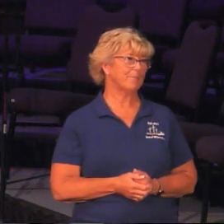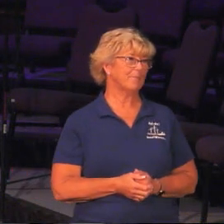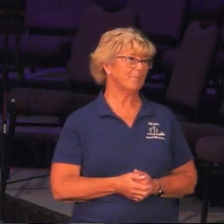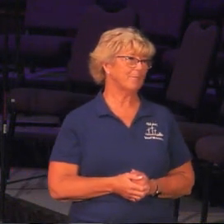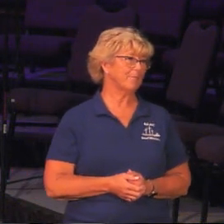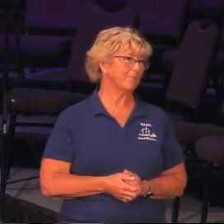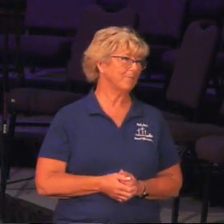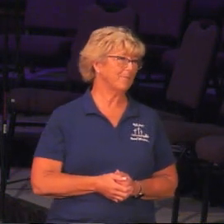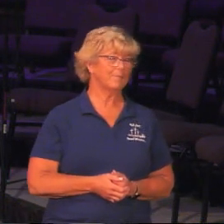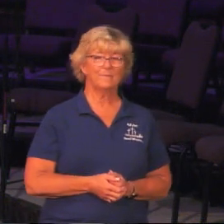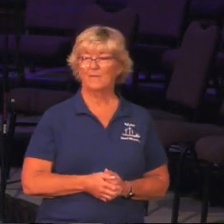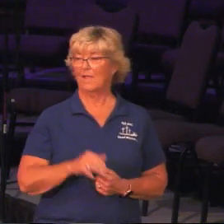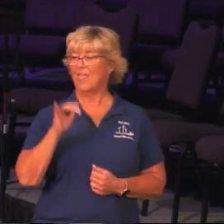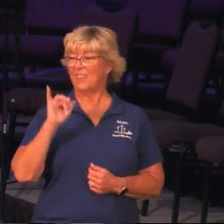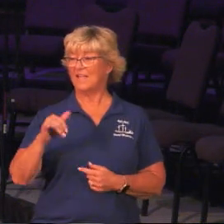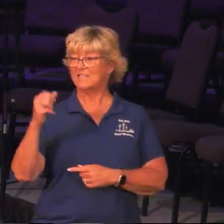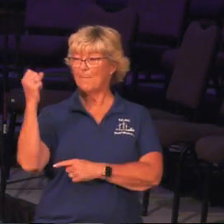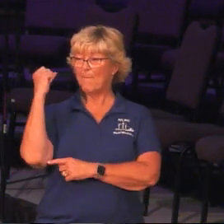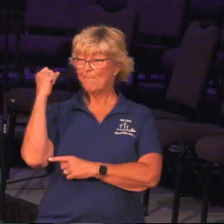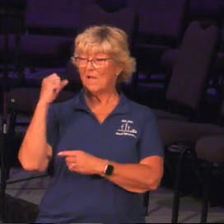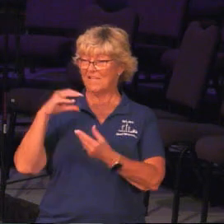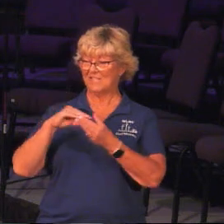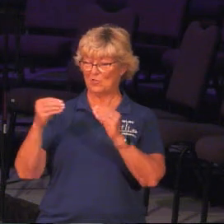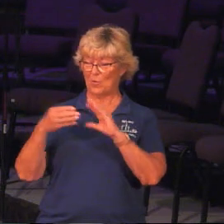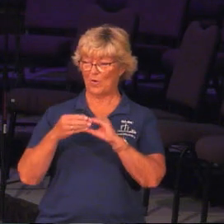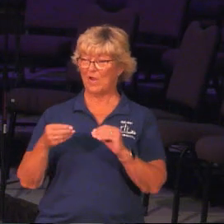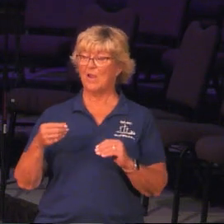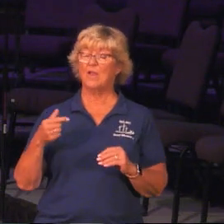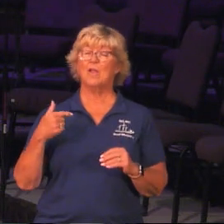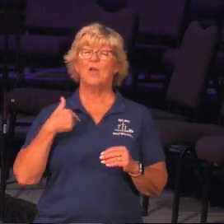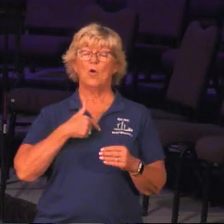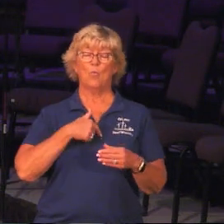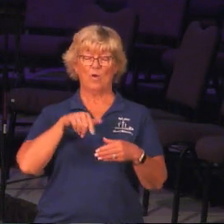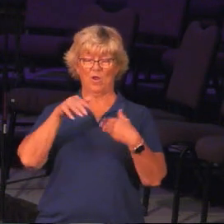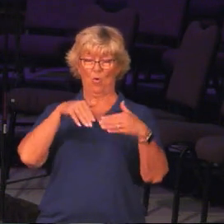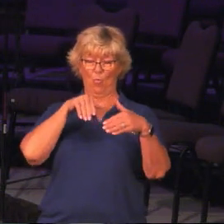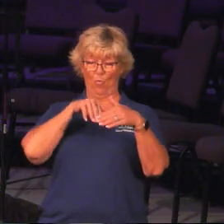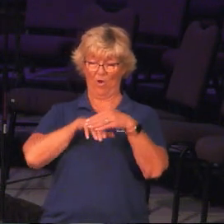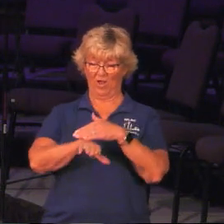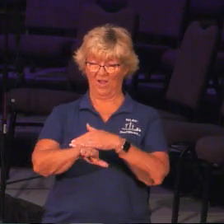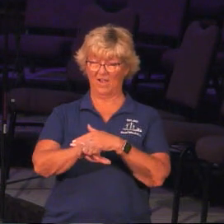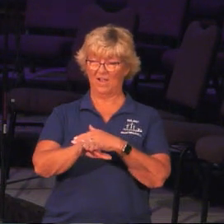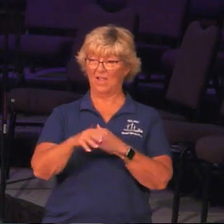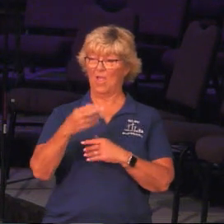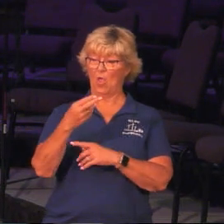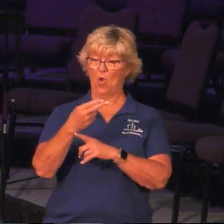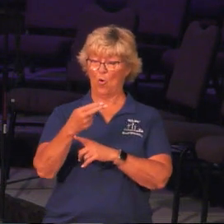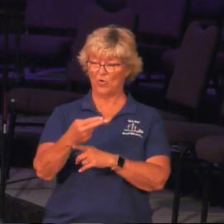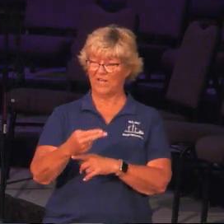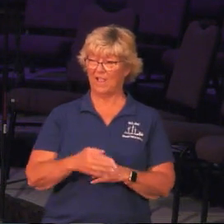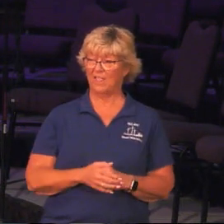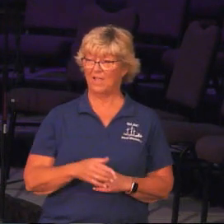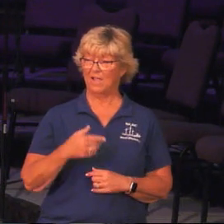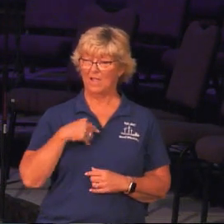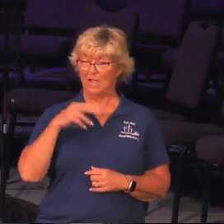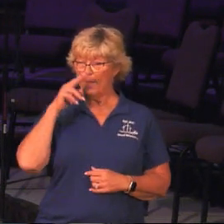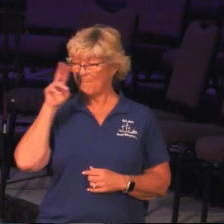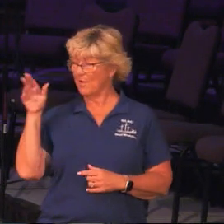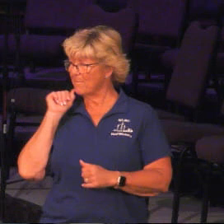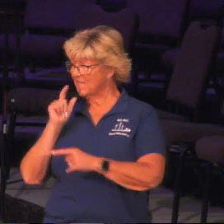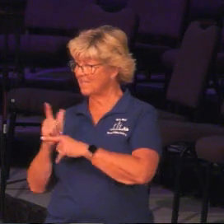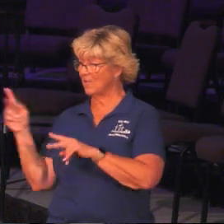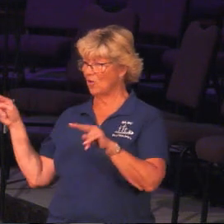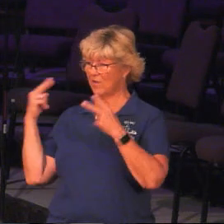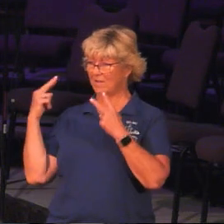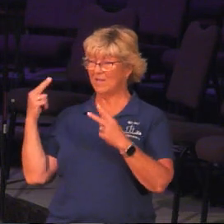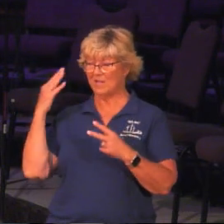So that's the Popeye story. We're walking into the lobby of the hotel, you know, and I'm looking at Marguerite, and she's looking at